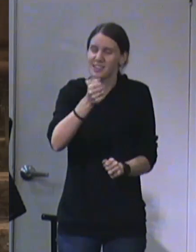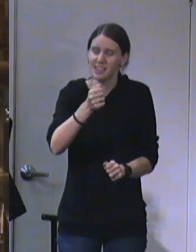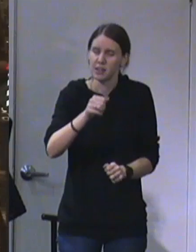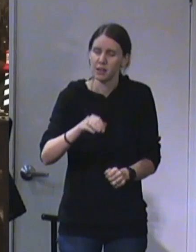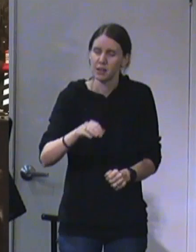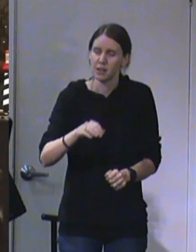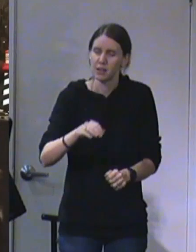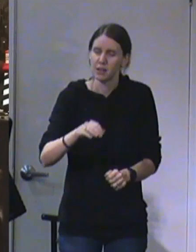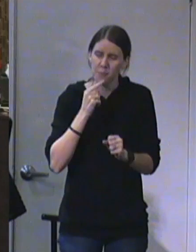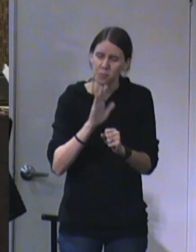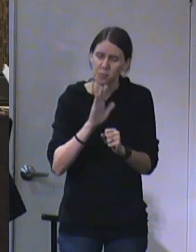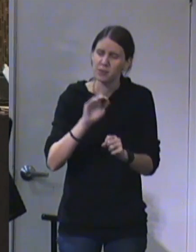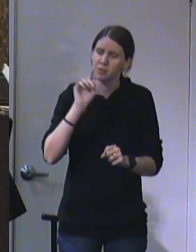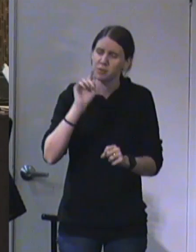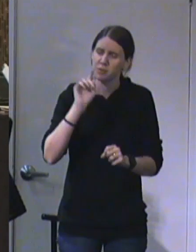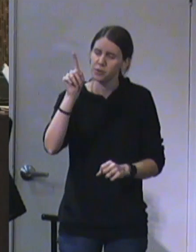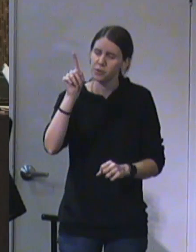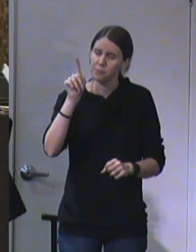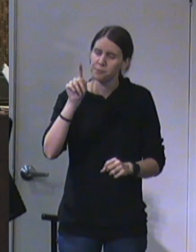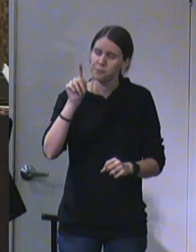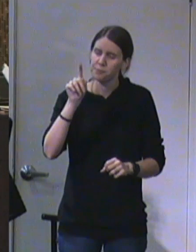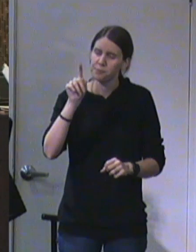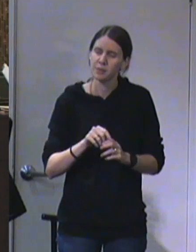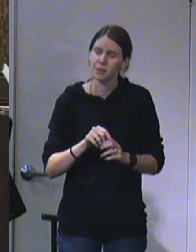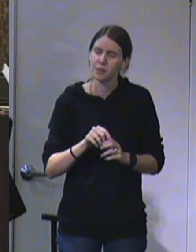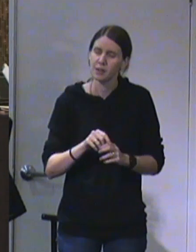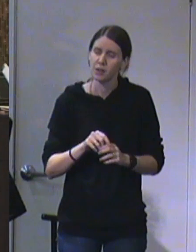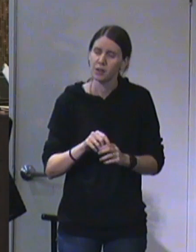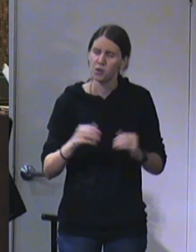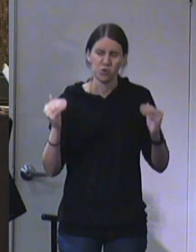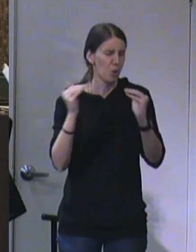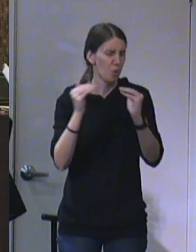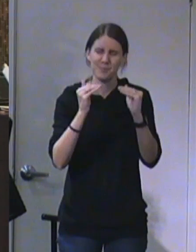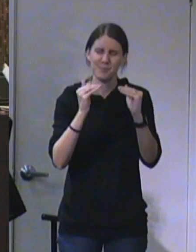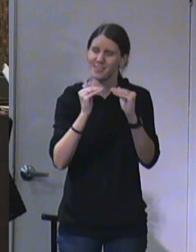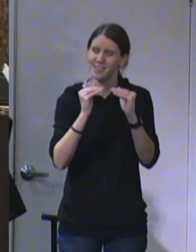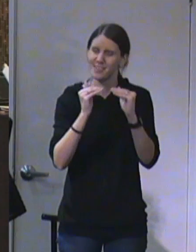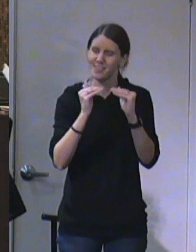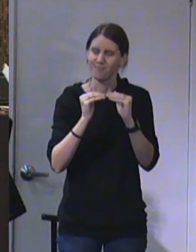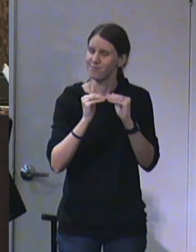Our commitment to you, Lord, would have no bounds.